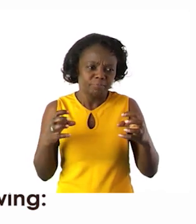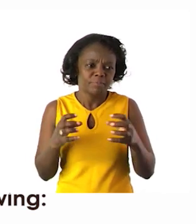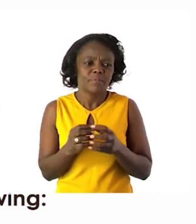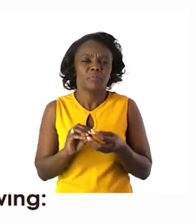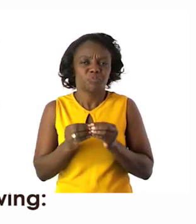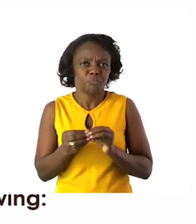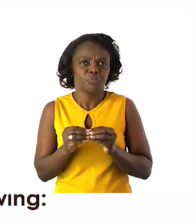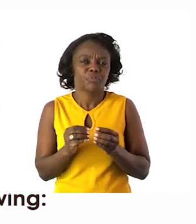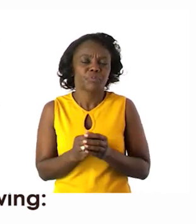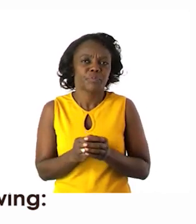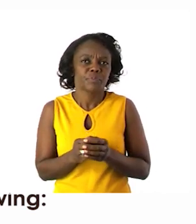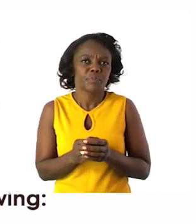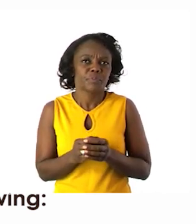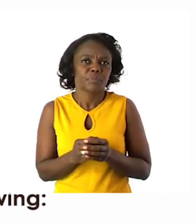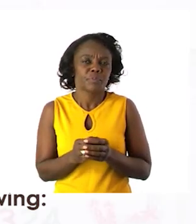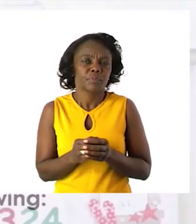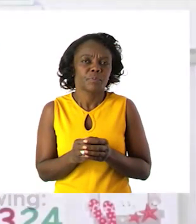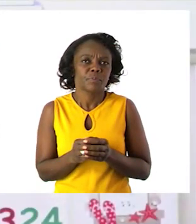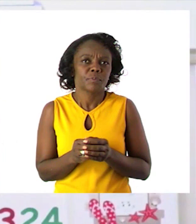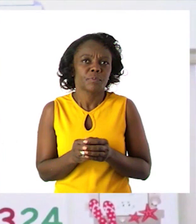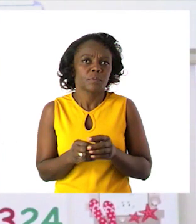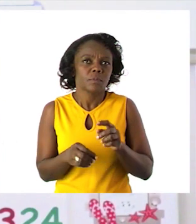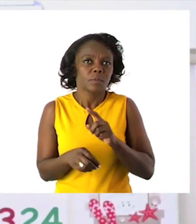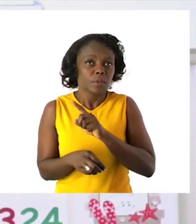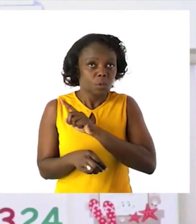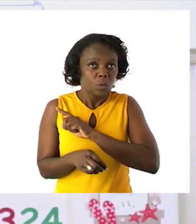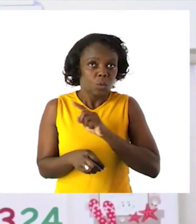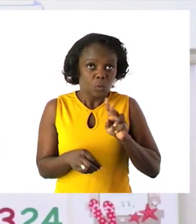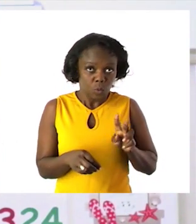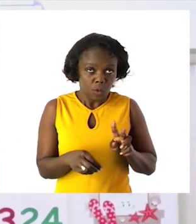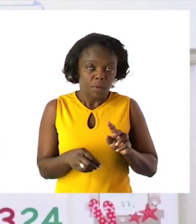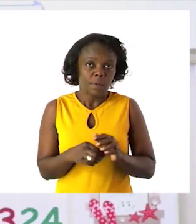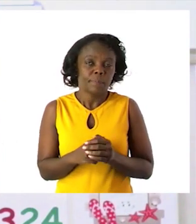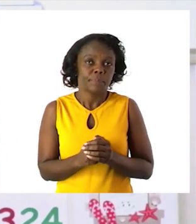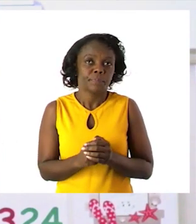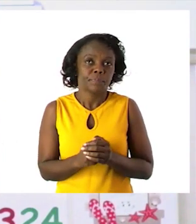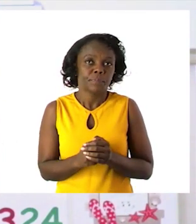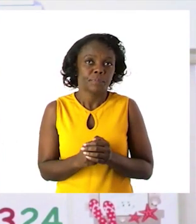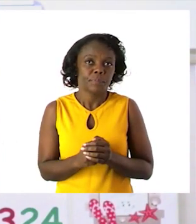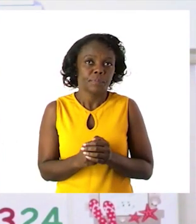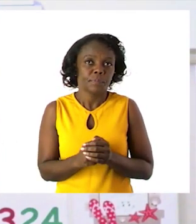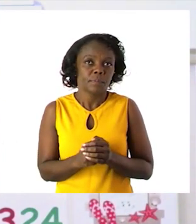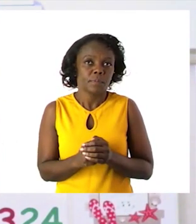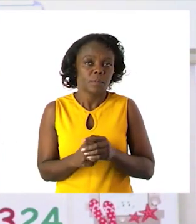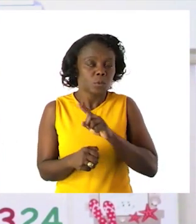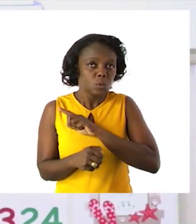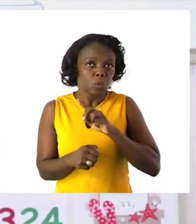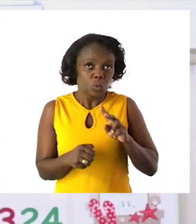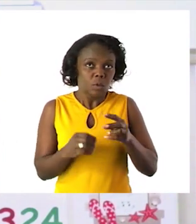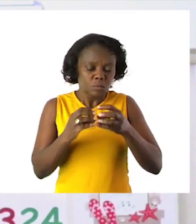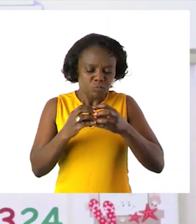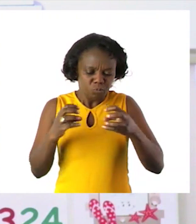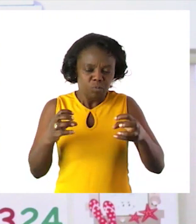The first example that they are giving us is a 12. So we are going to break down the